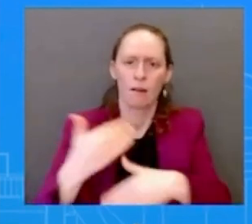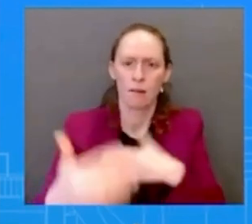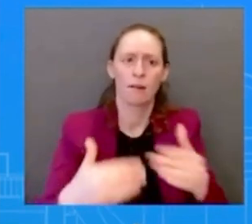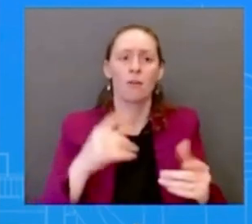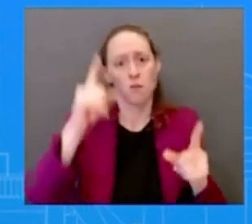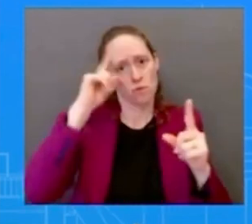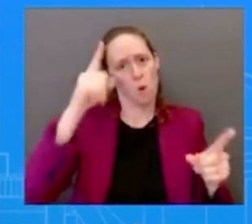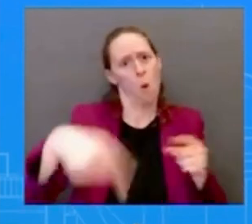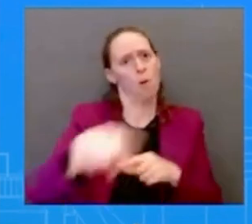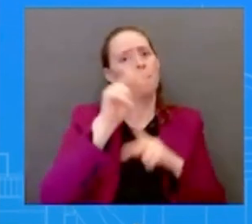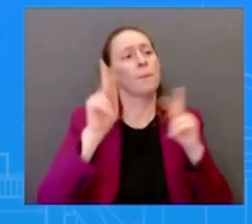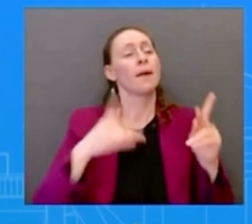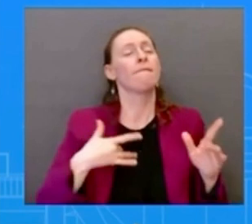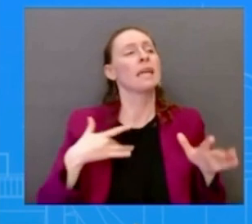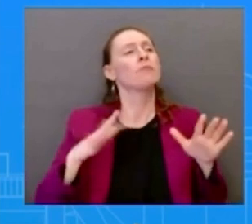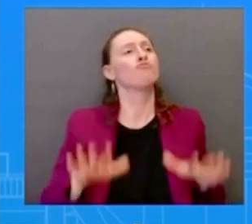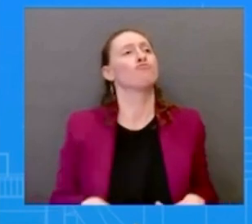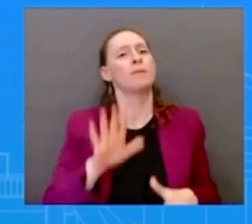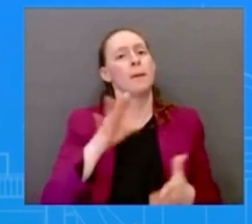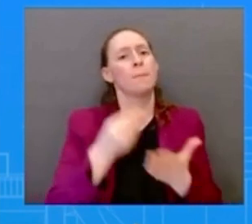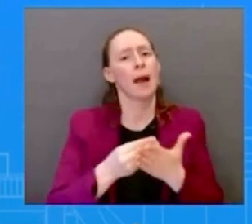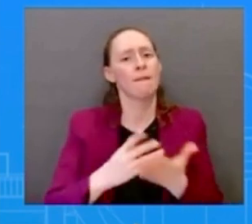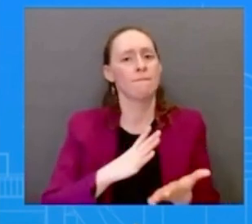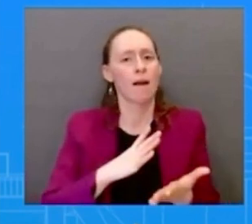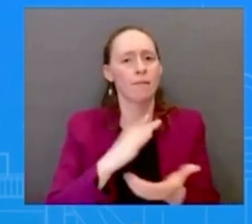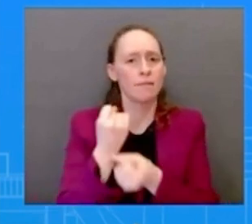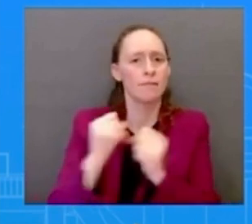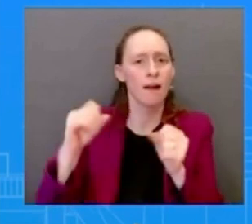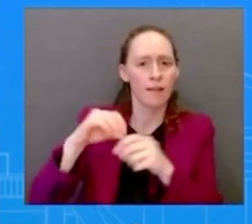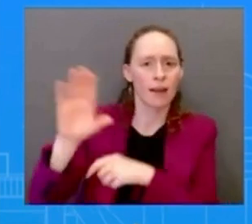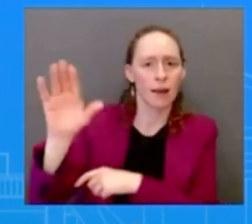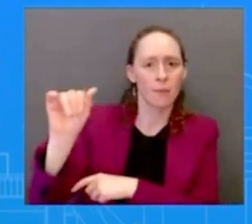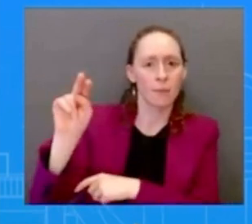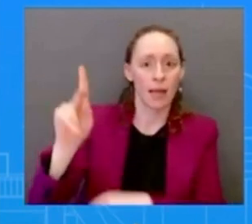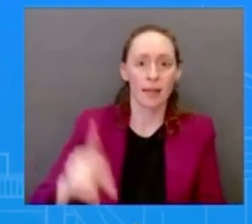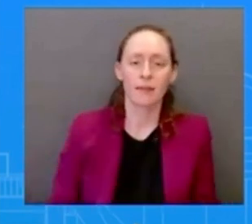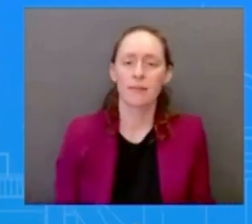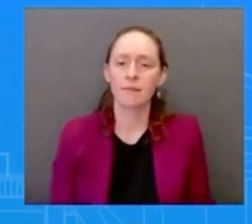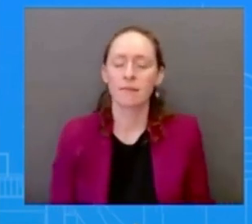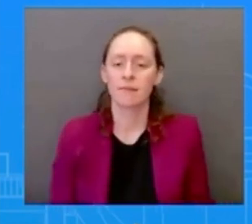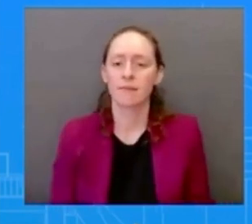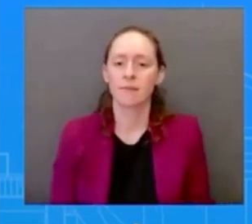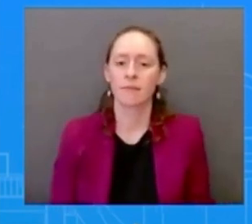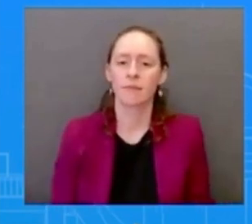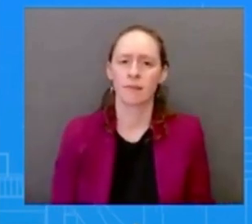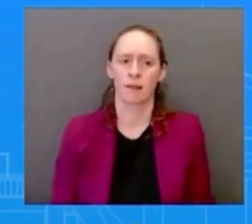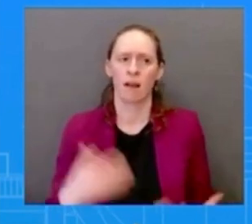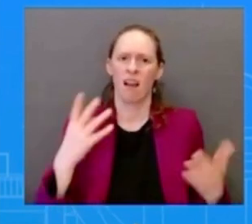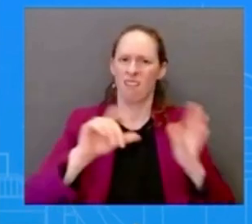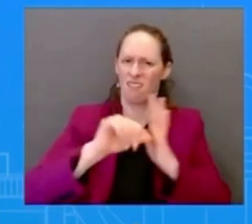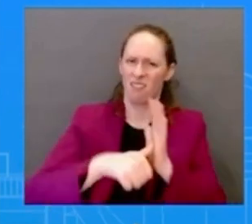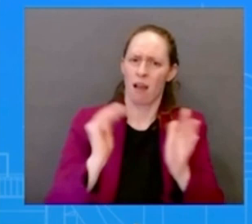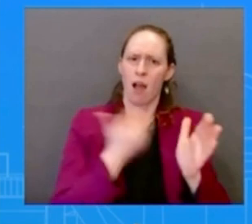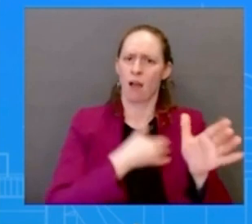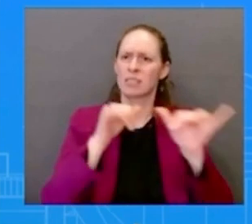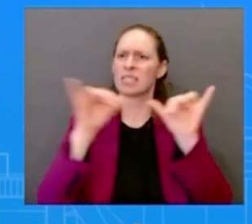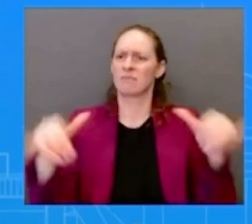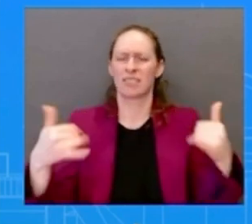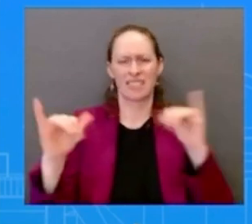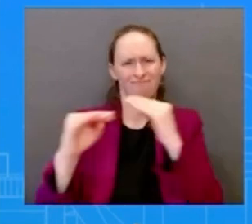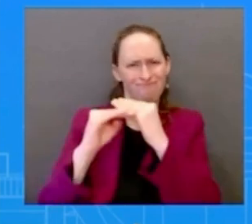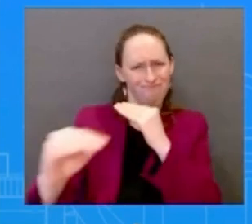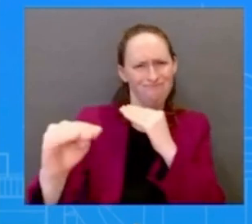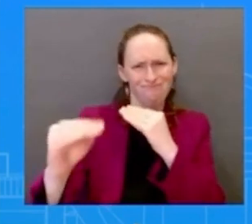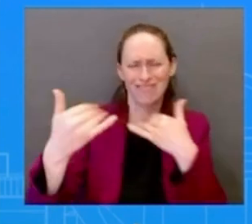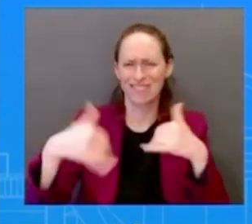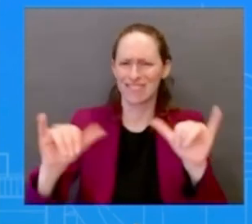with this action and lastly she said our banking system remains sound and that americans can feel confident that their deposits will be there